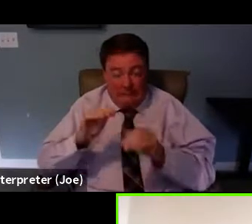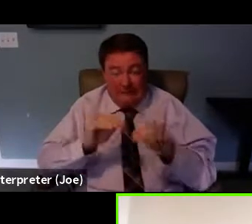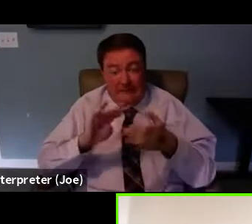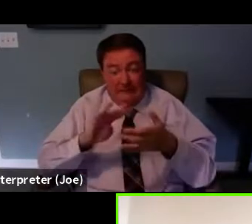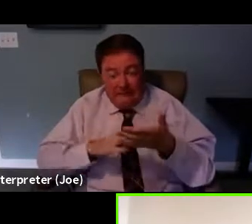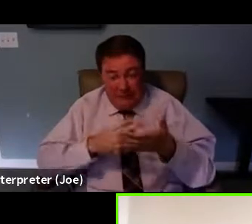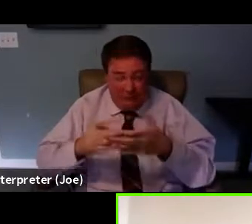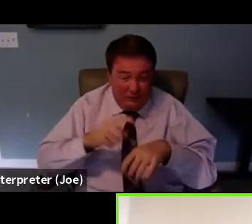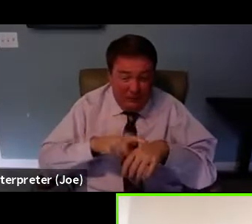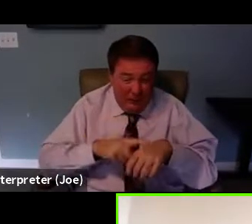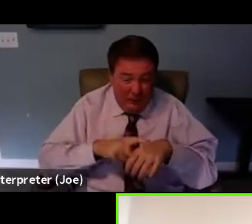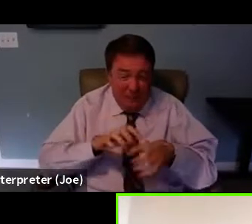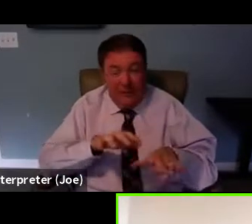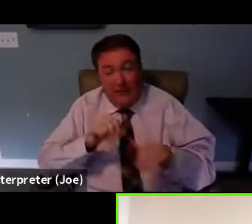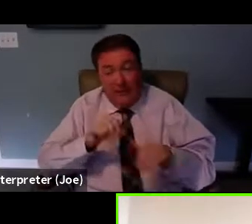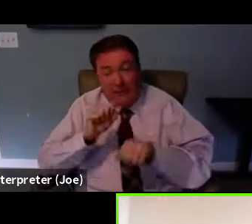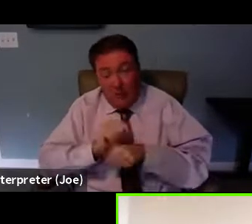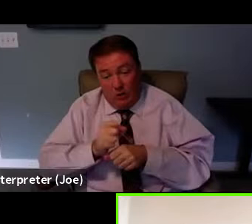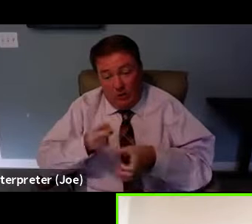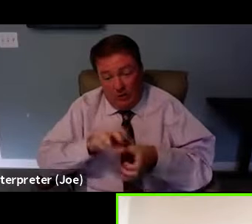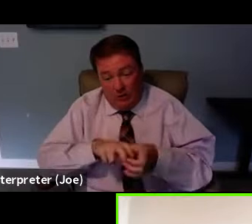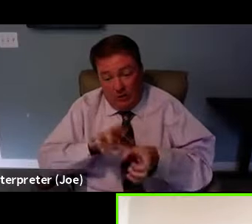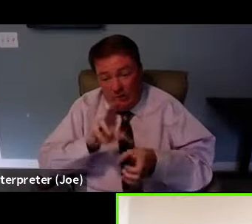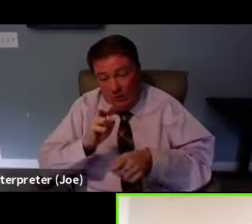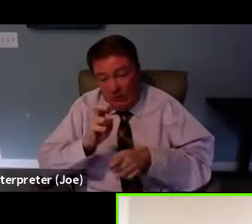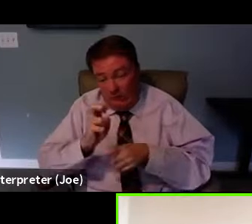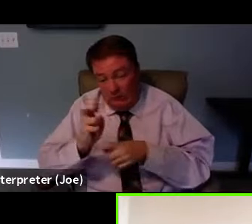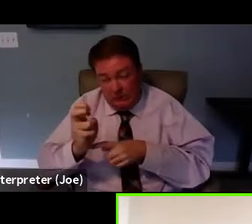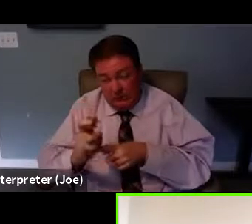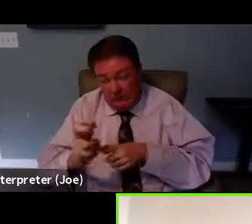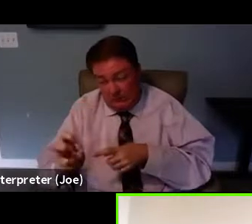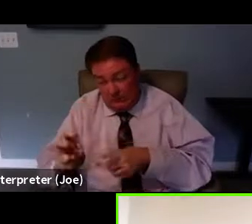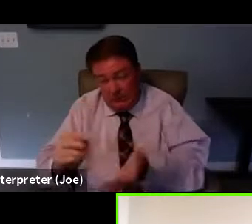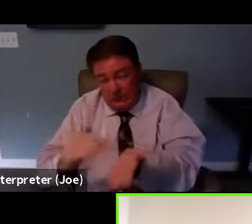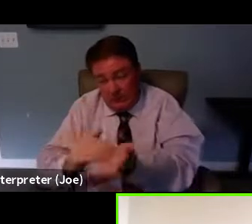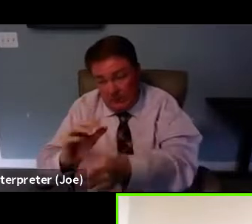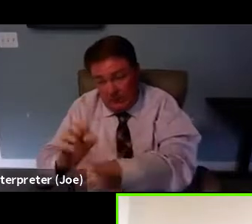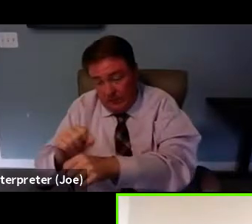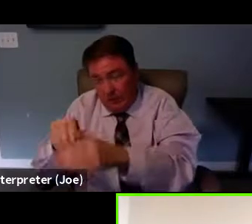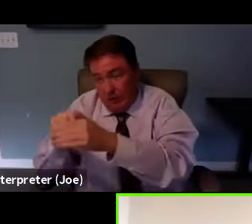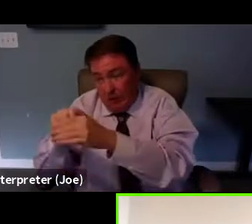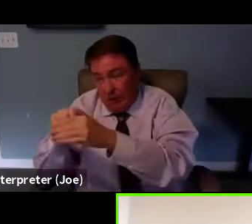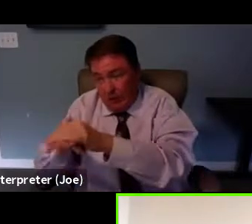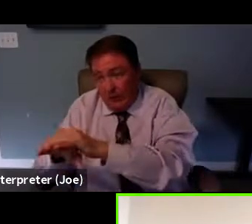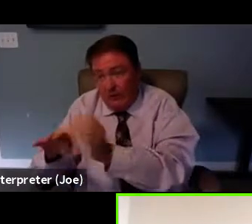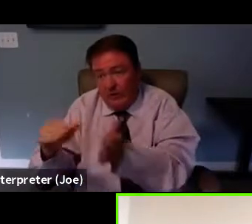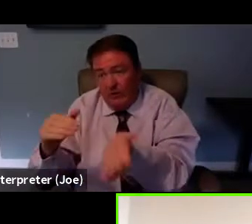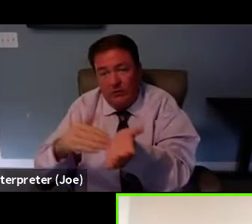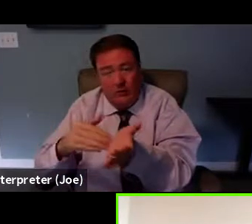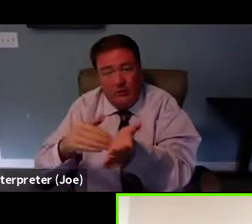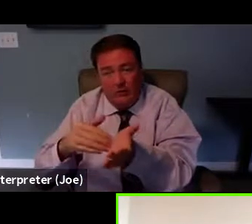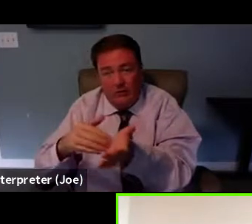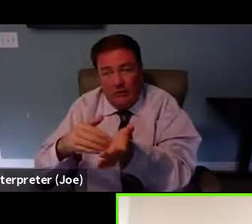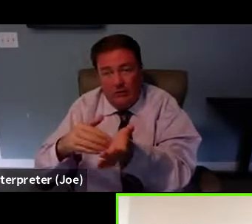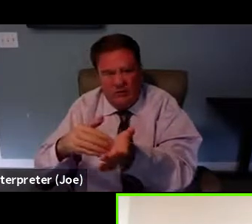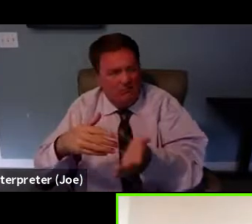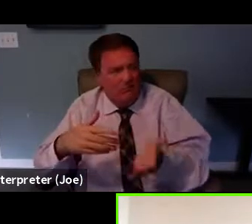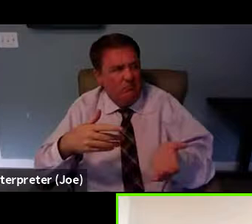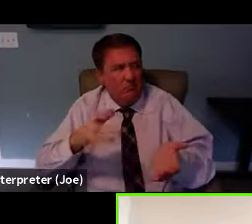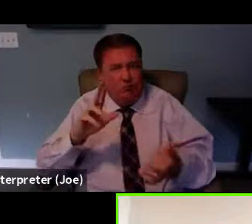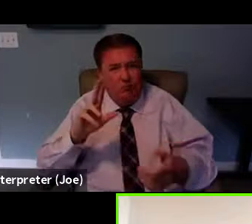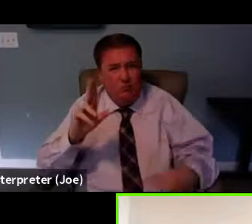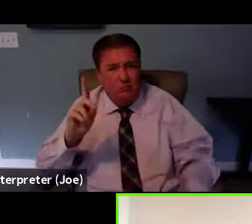work, hop on the bus, you know, to get to your appointment. And, you know, you get there and you're mistreated,